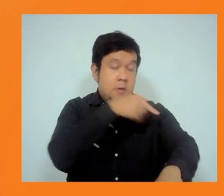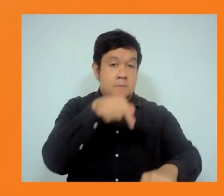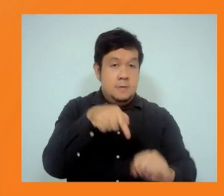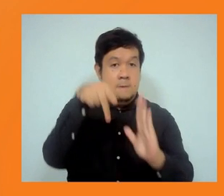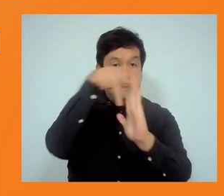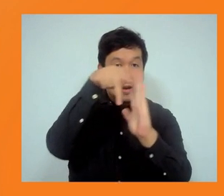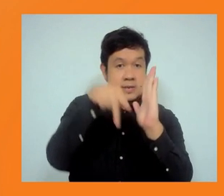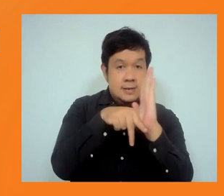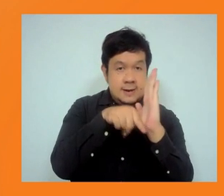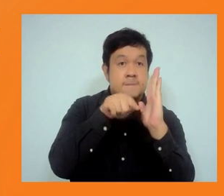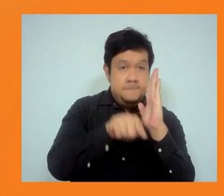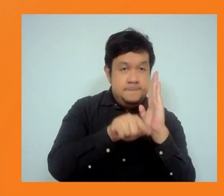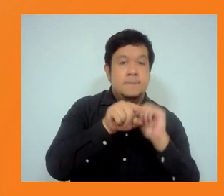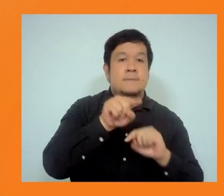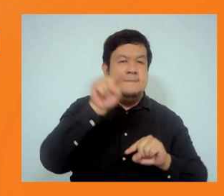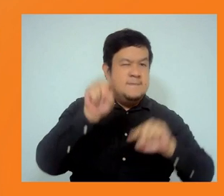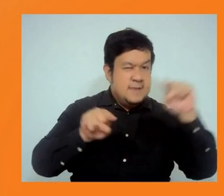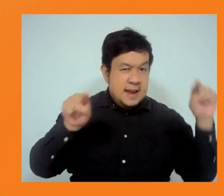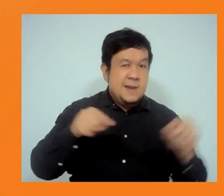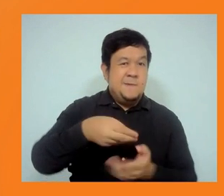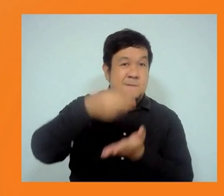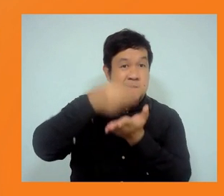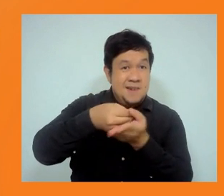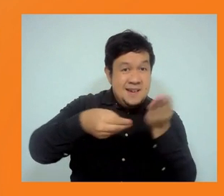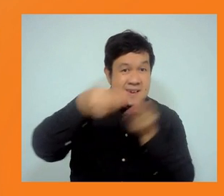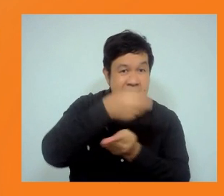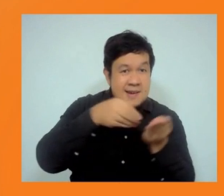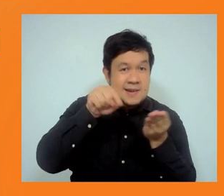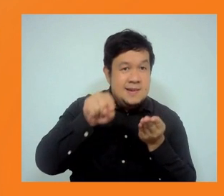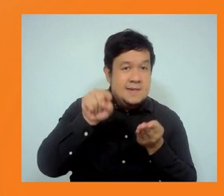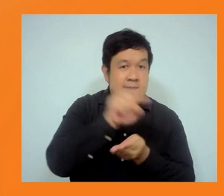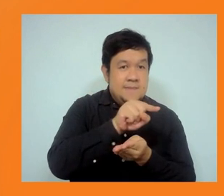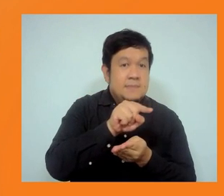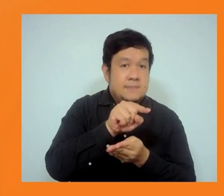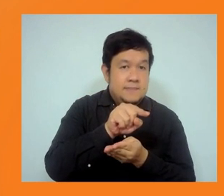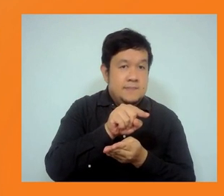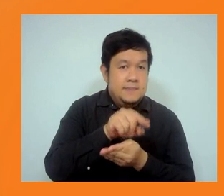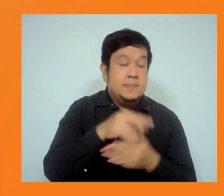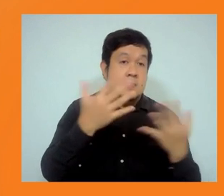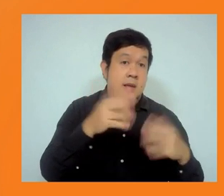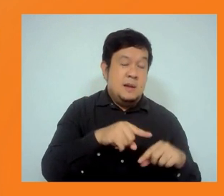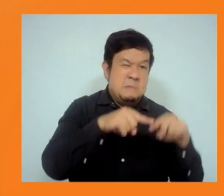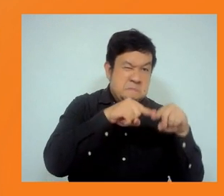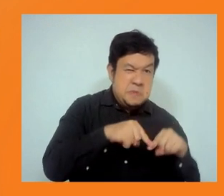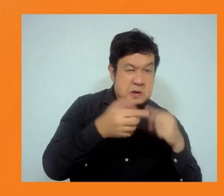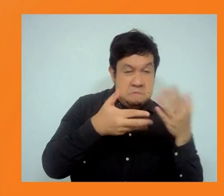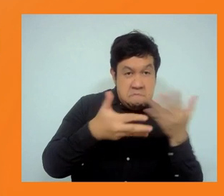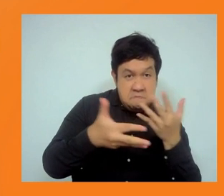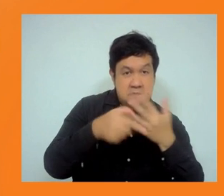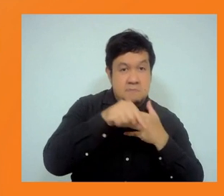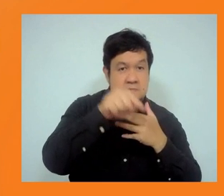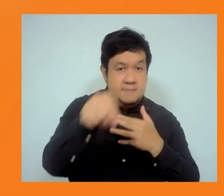institutions, because a lot of our clients do rely on cofinance from different sources, and we think we need to be more harmonised.